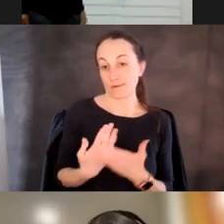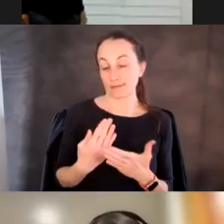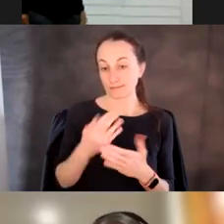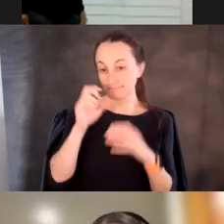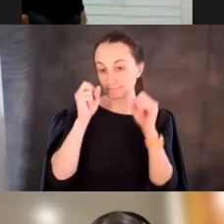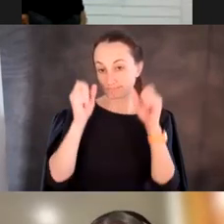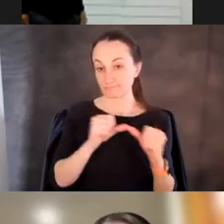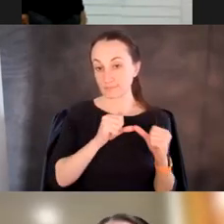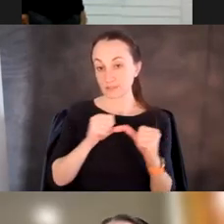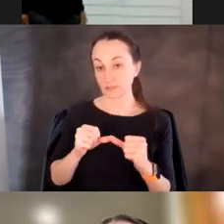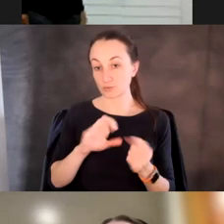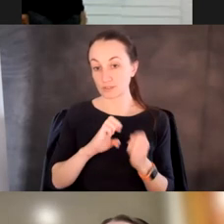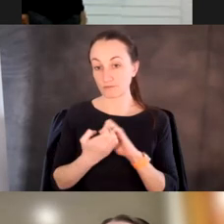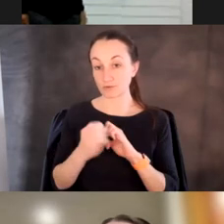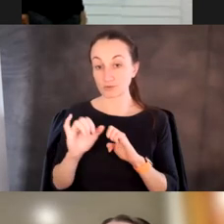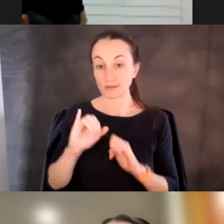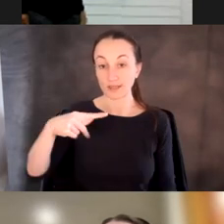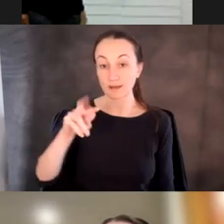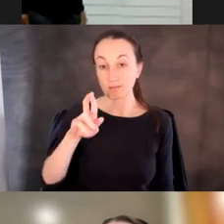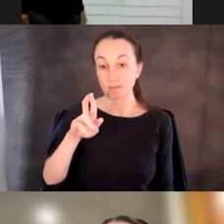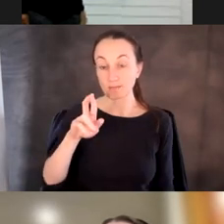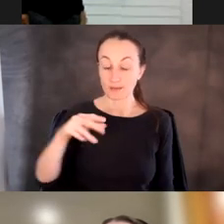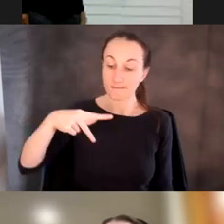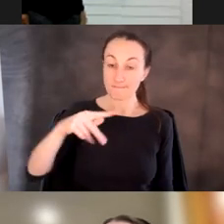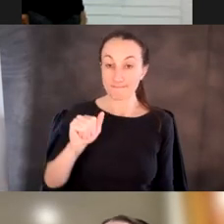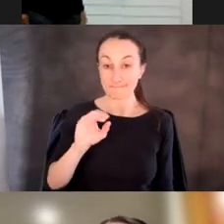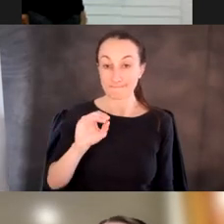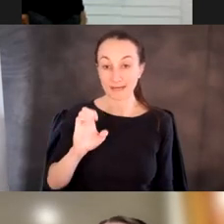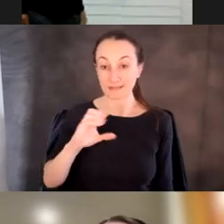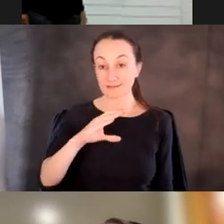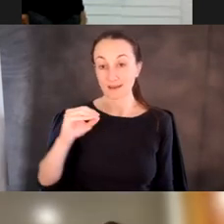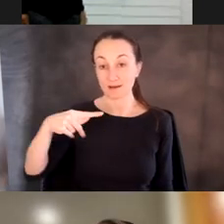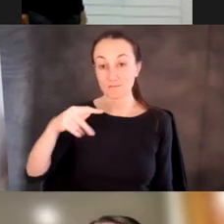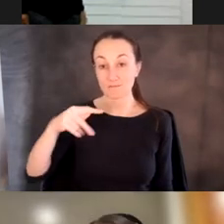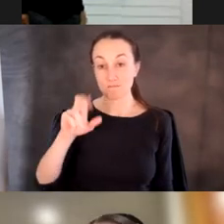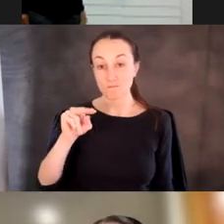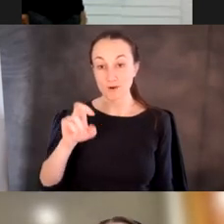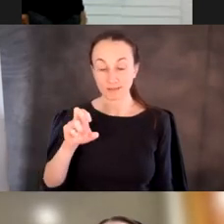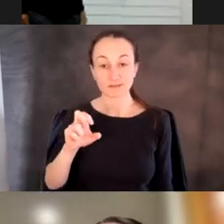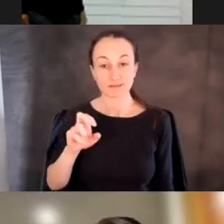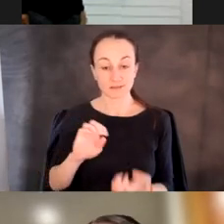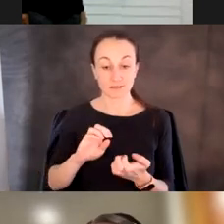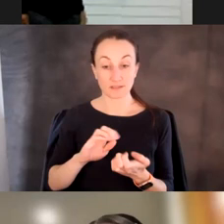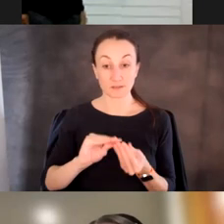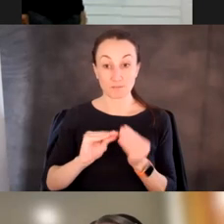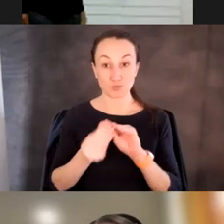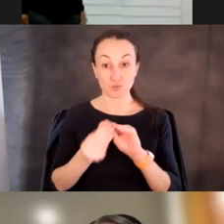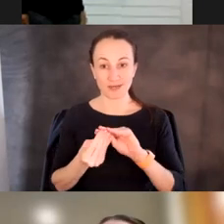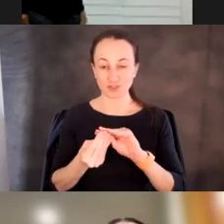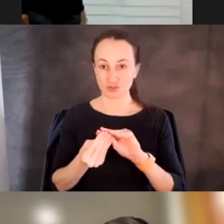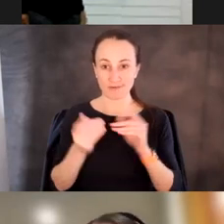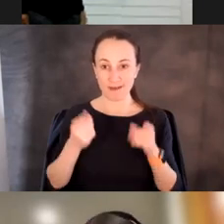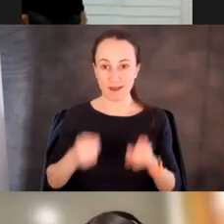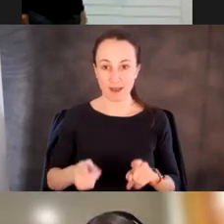evolution like pace and prance, um, is that, uh, mutation happens all the time. Every time the phage